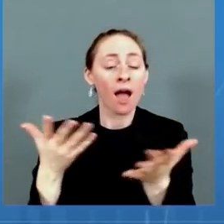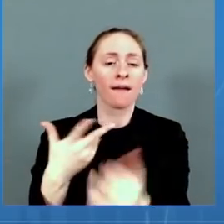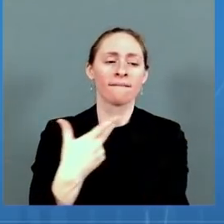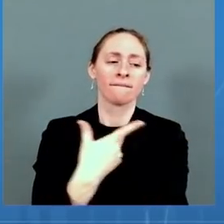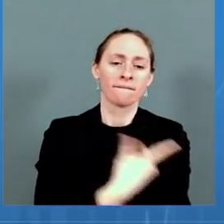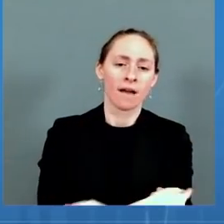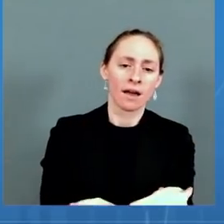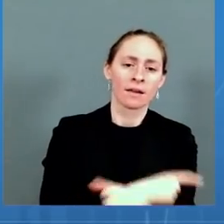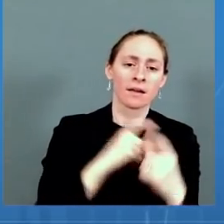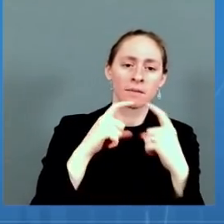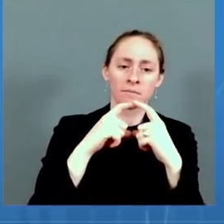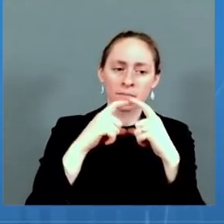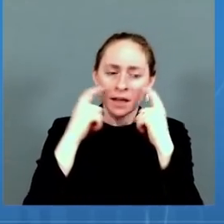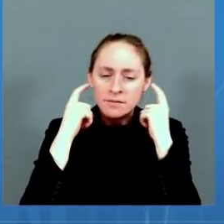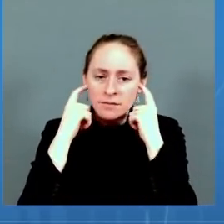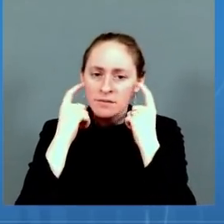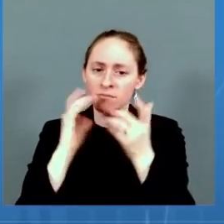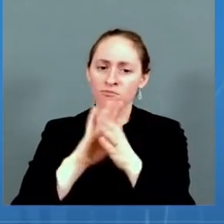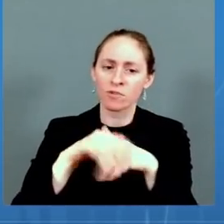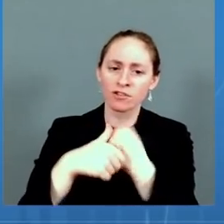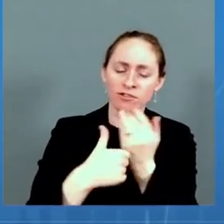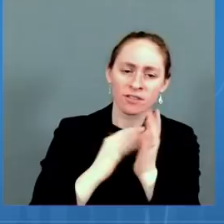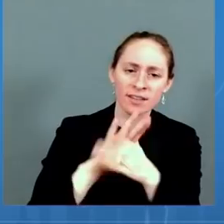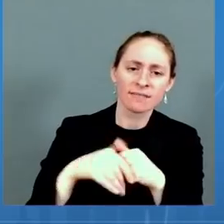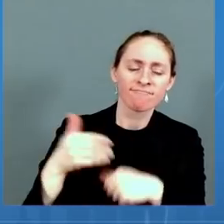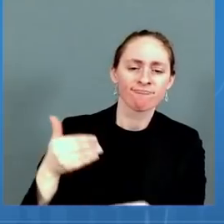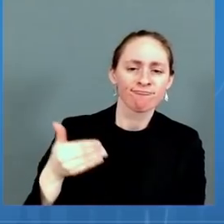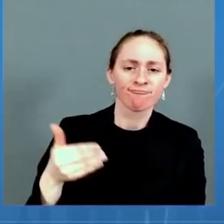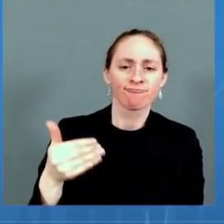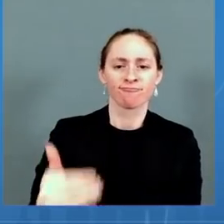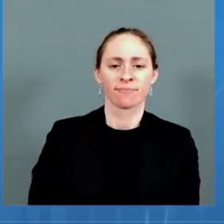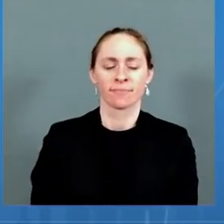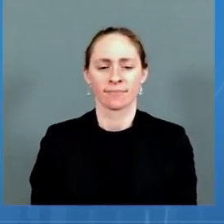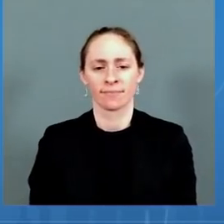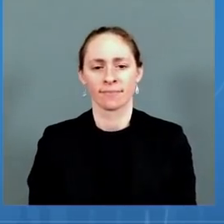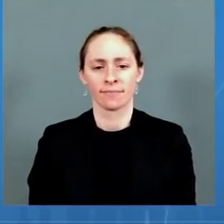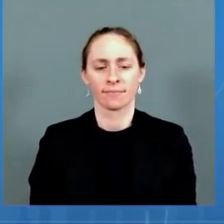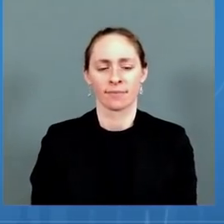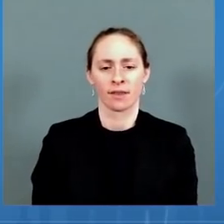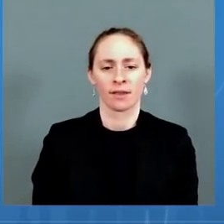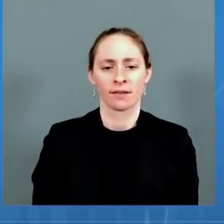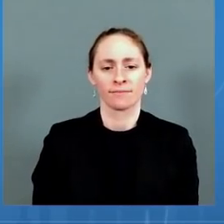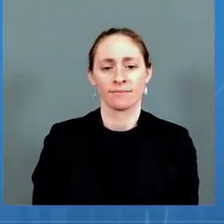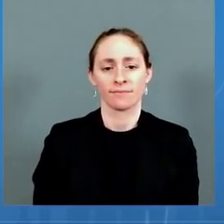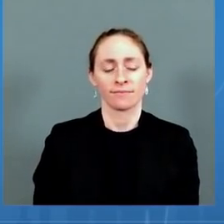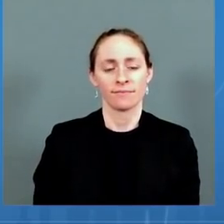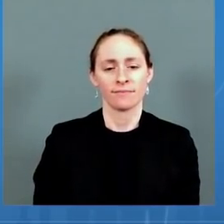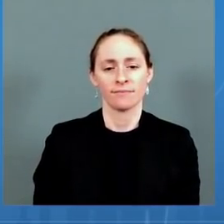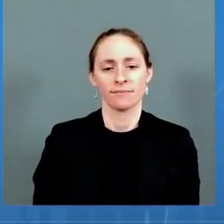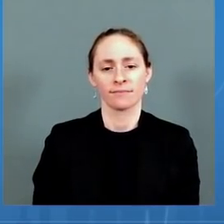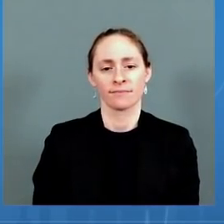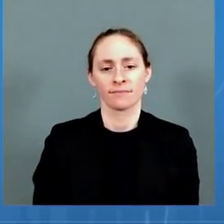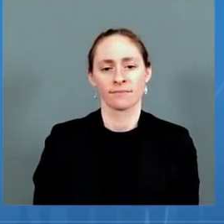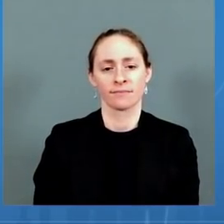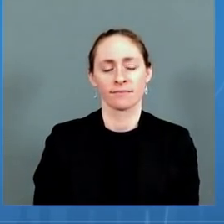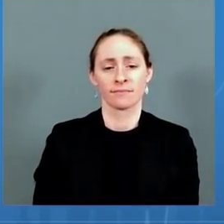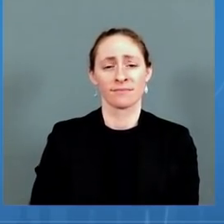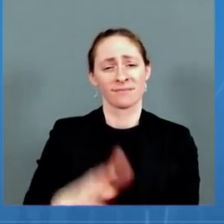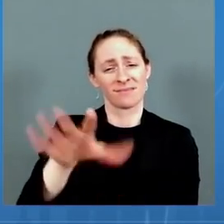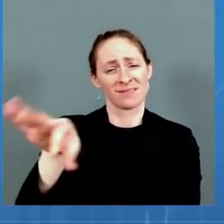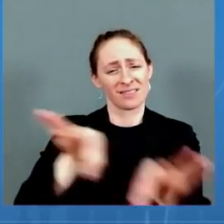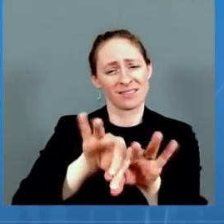the importance for yourselves and your families and your community of getting vaccinated. Those are the tools we have.